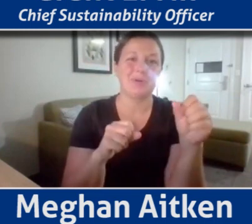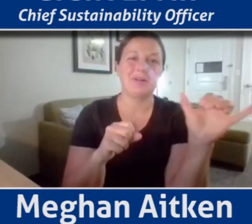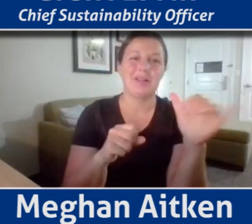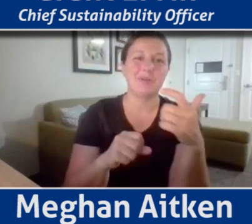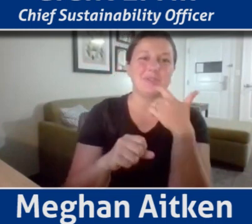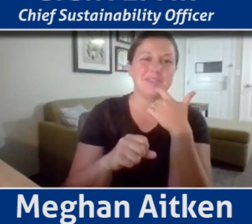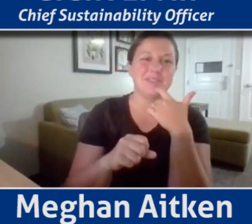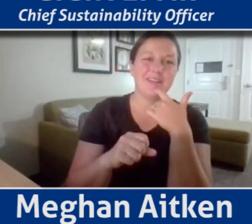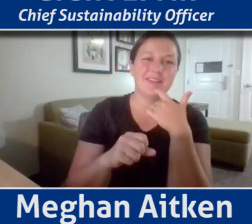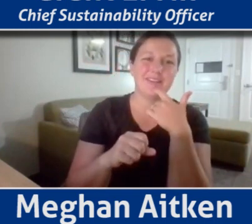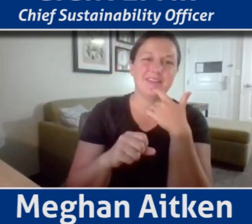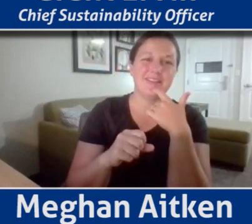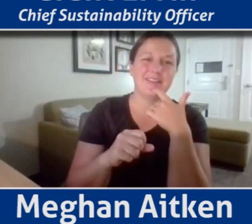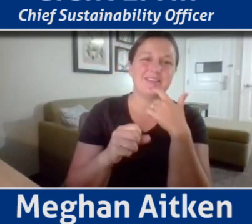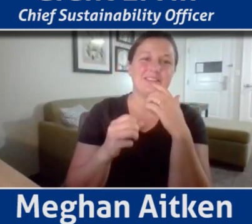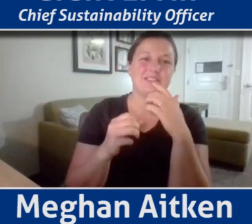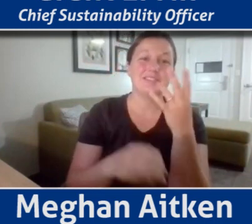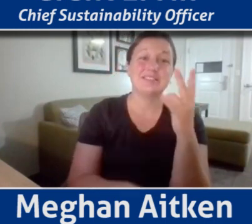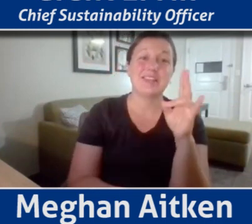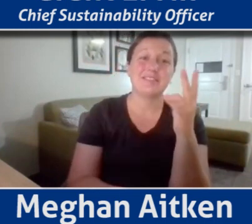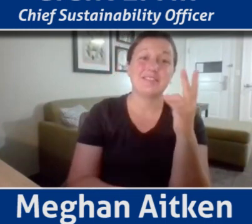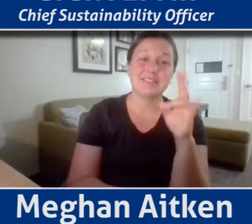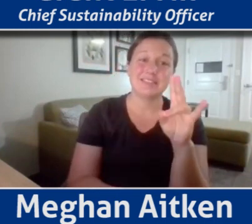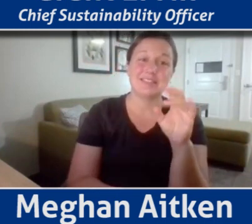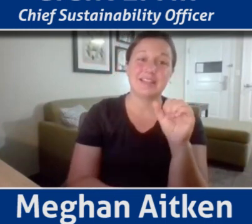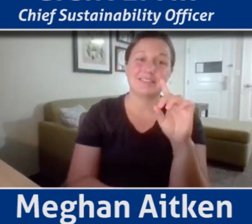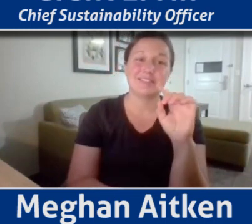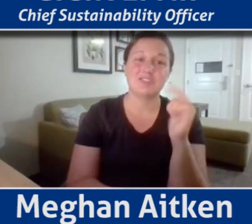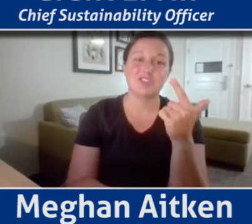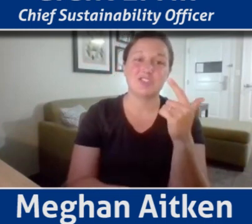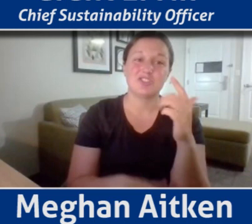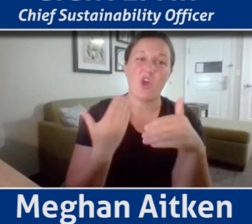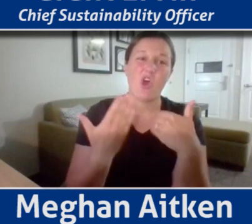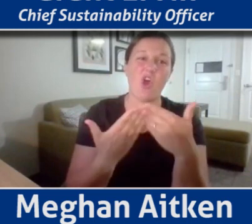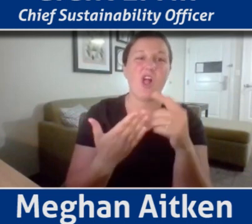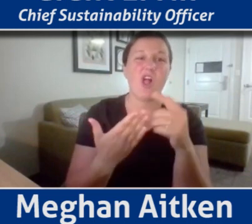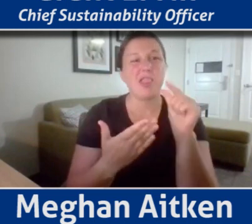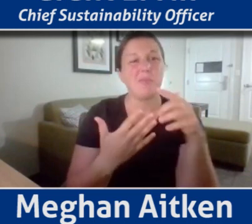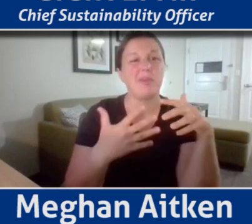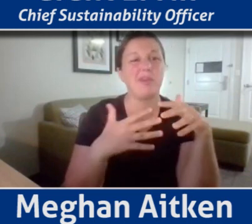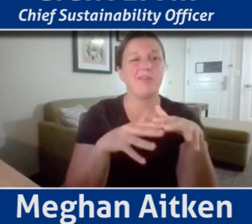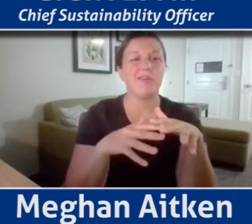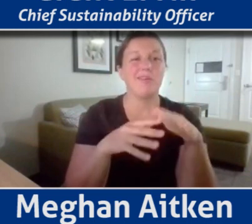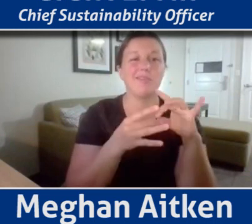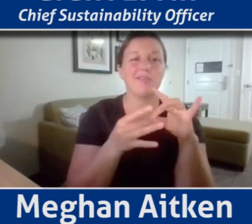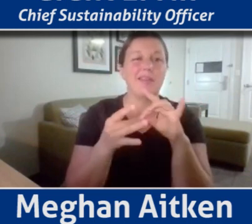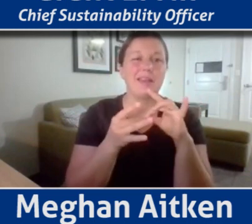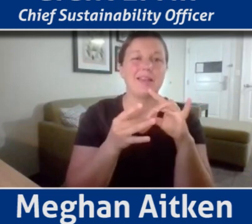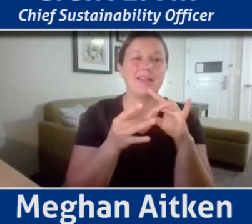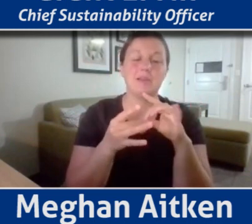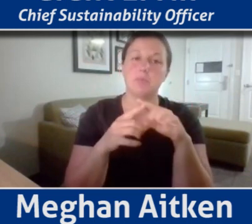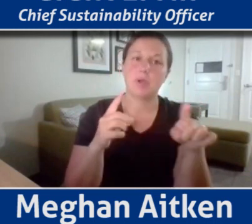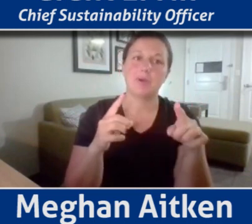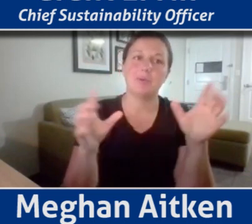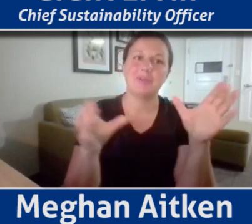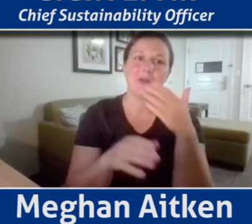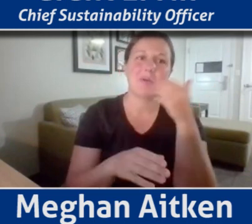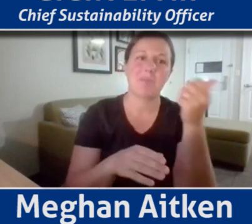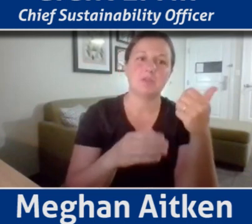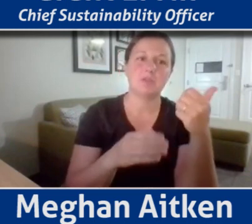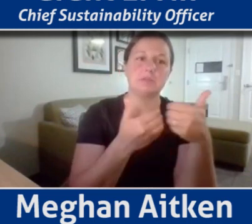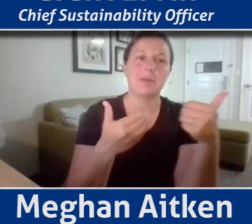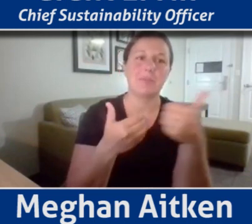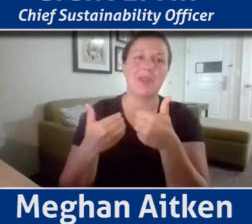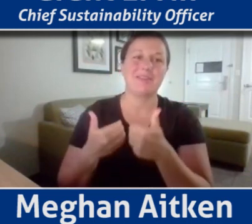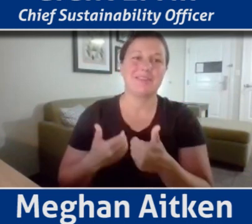SDGs are all interconnected. It's not really easy to break them up because they're all related. But we did our best and we had a series of five